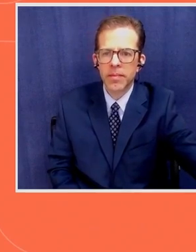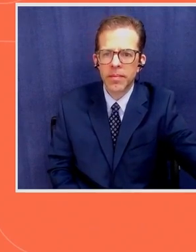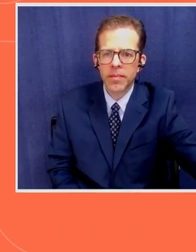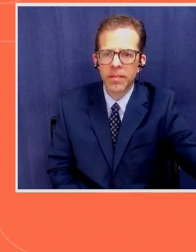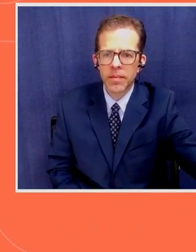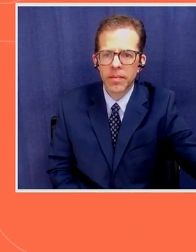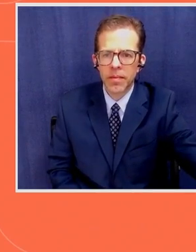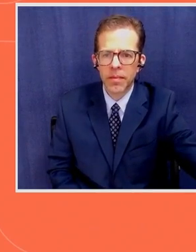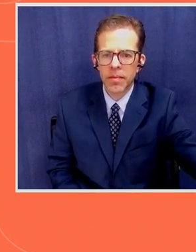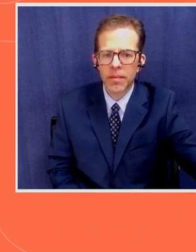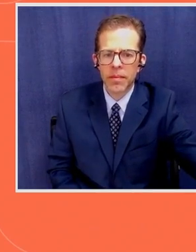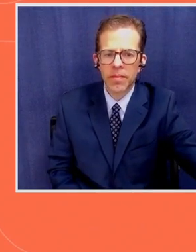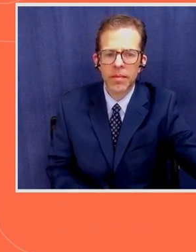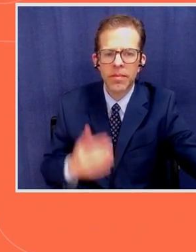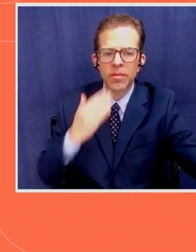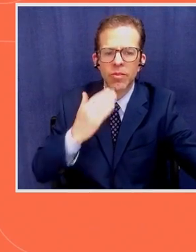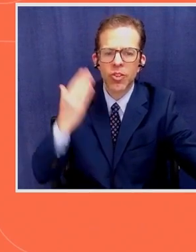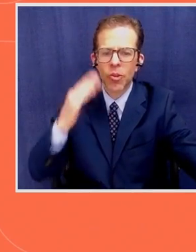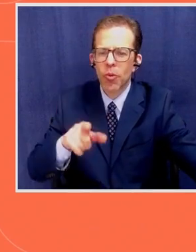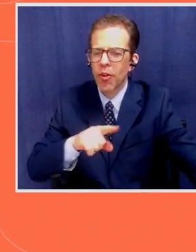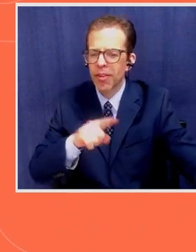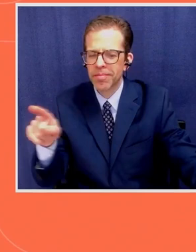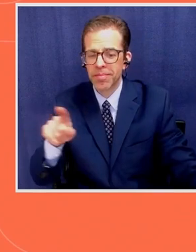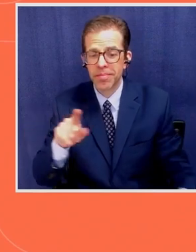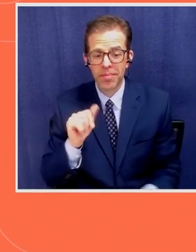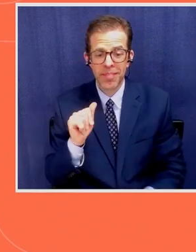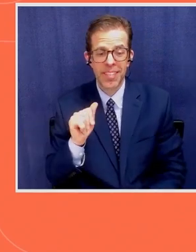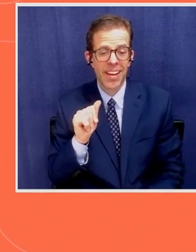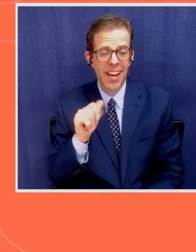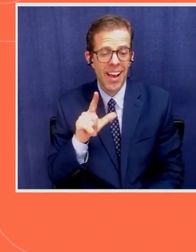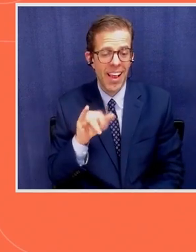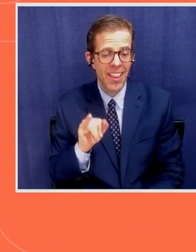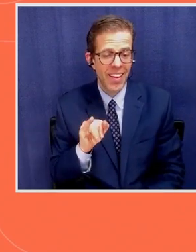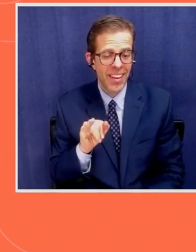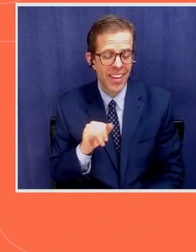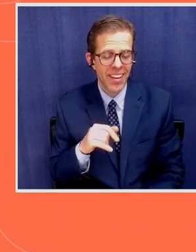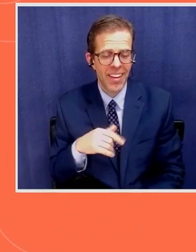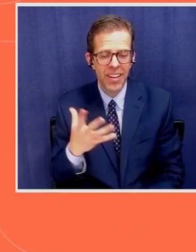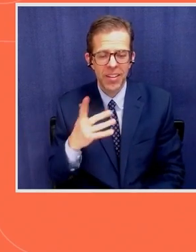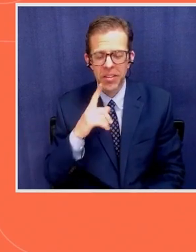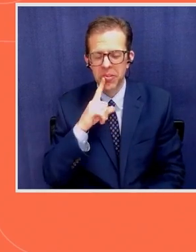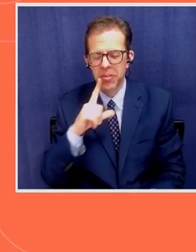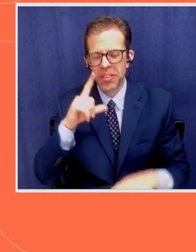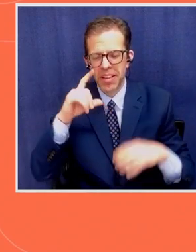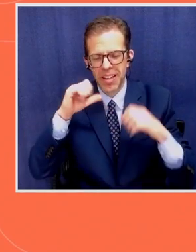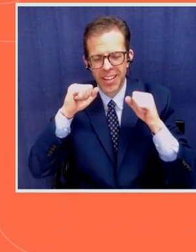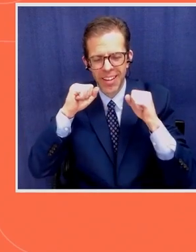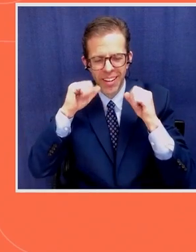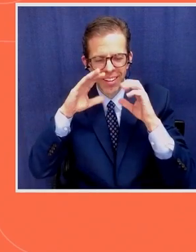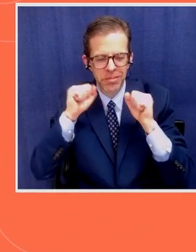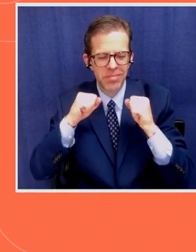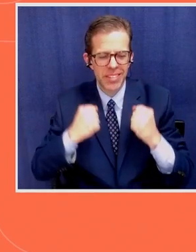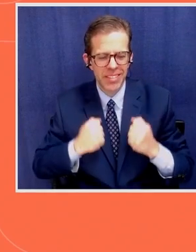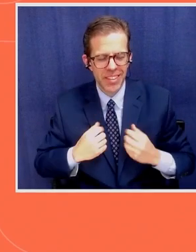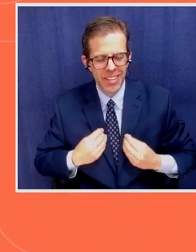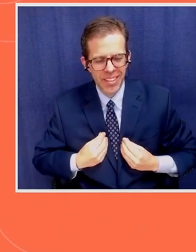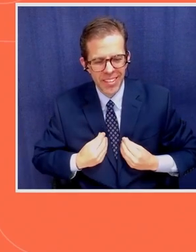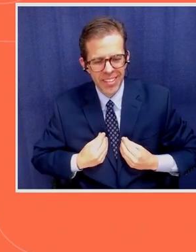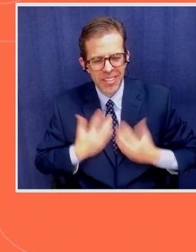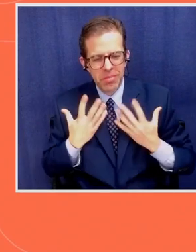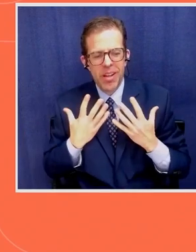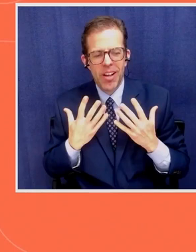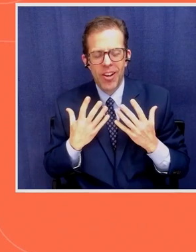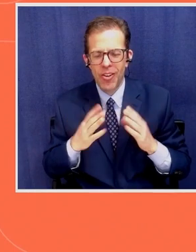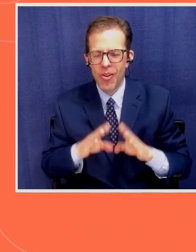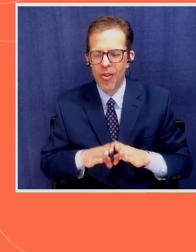Good morning everyone, Ali. What an amazing, inspiring opening of